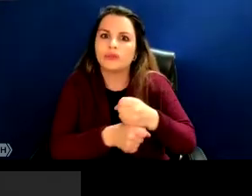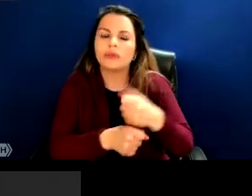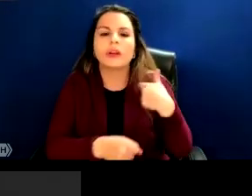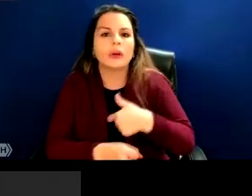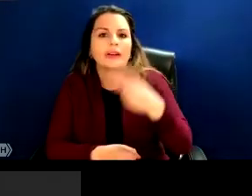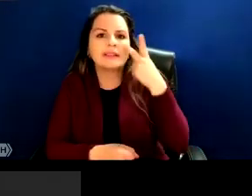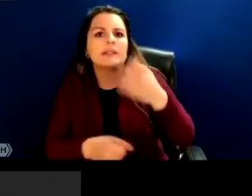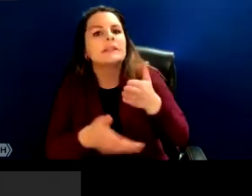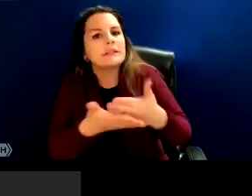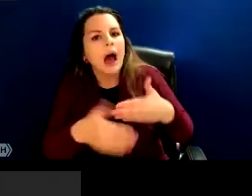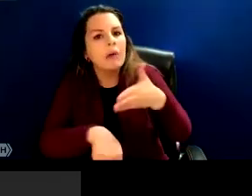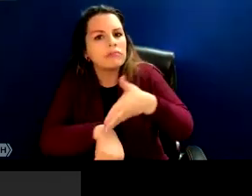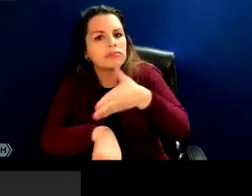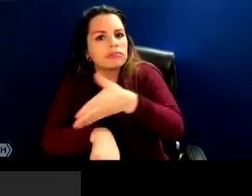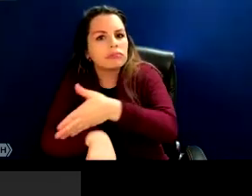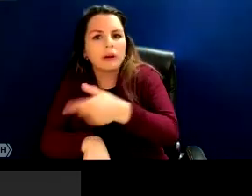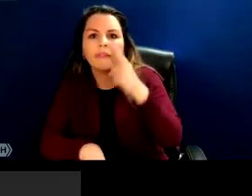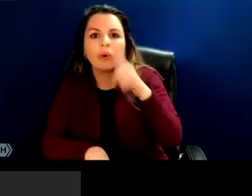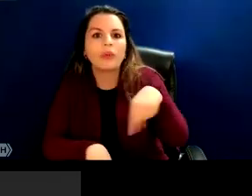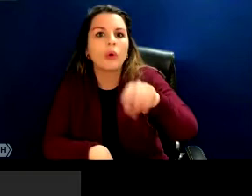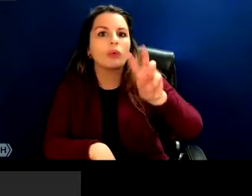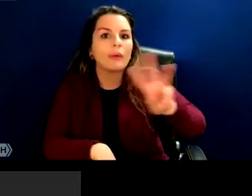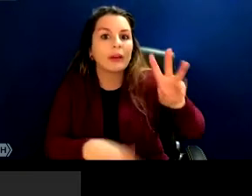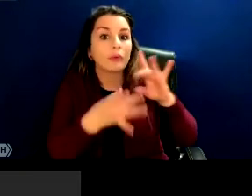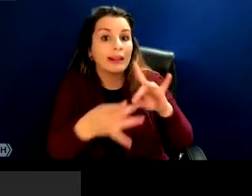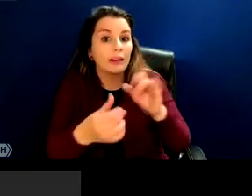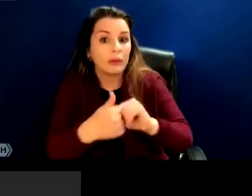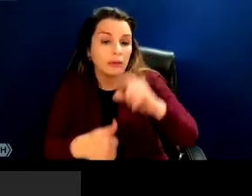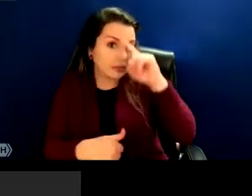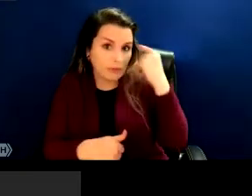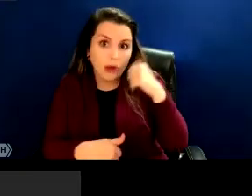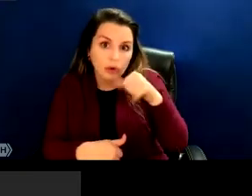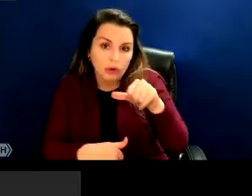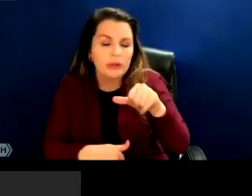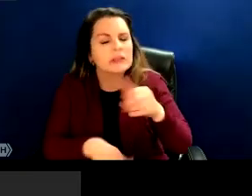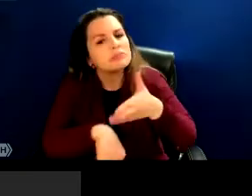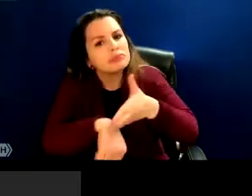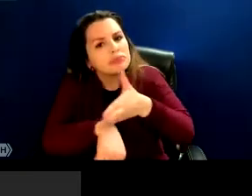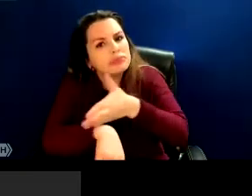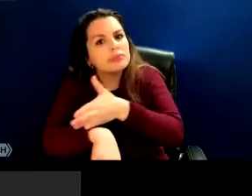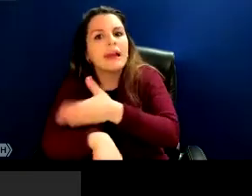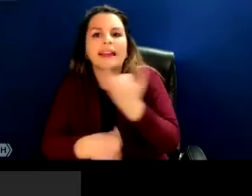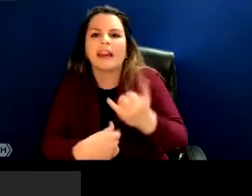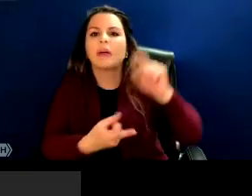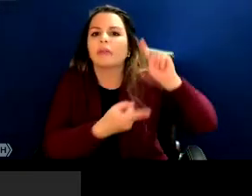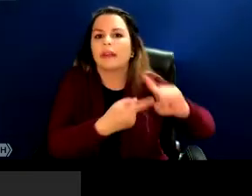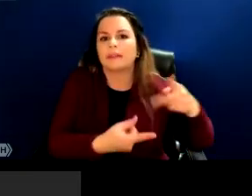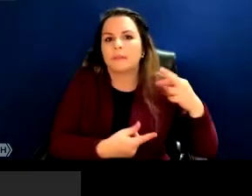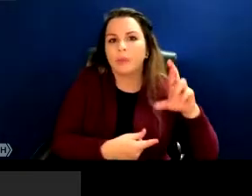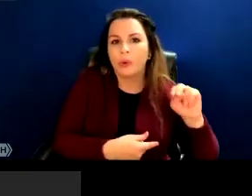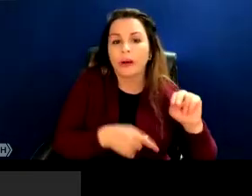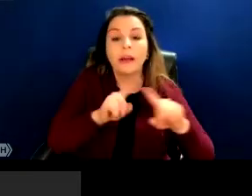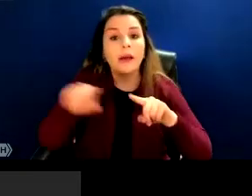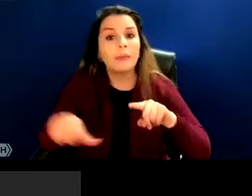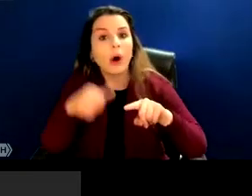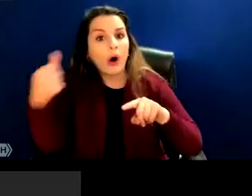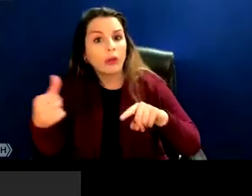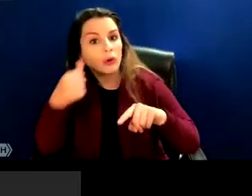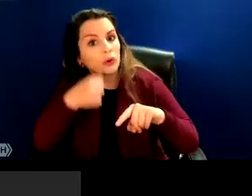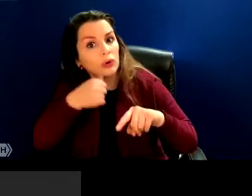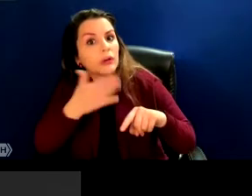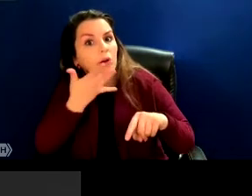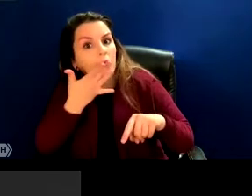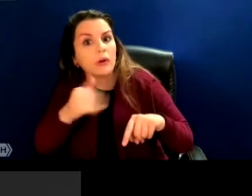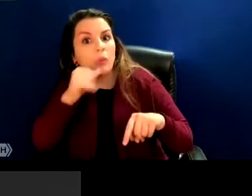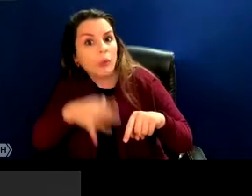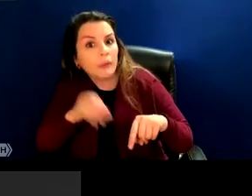websites that come to the fore around black girls. We still have work to do around other girls of color and women of color in the